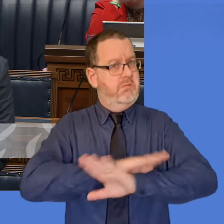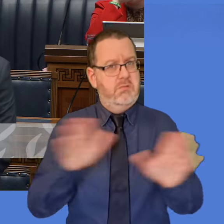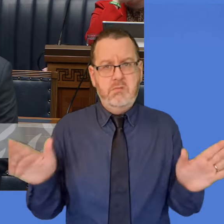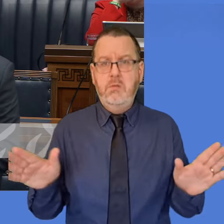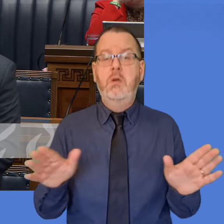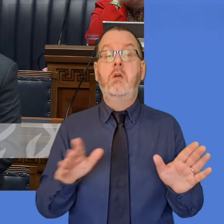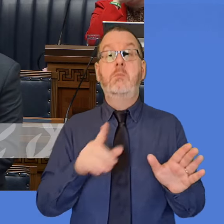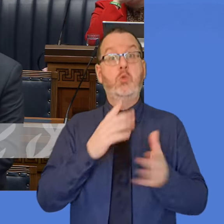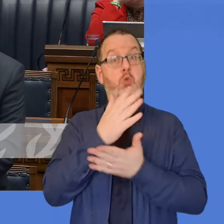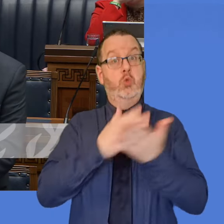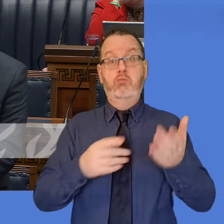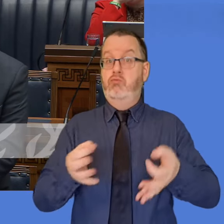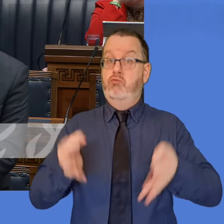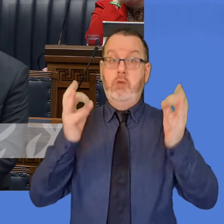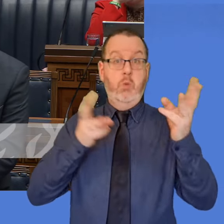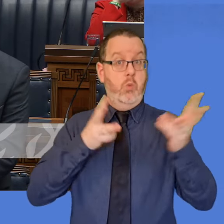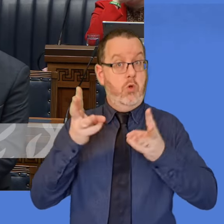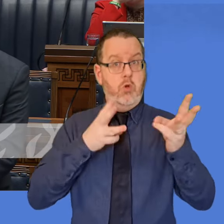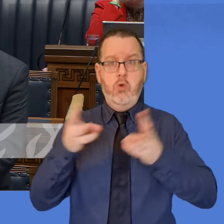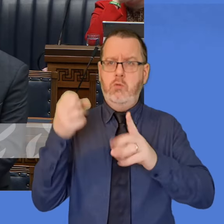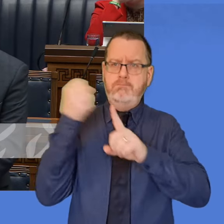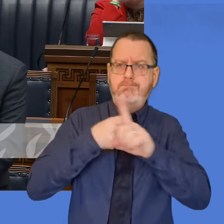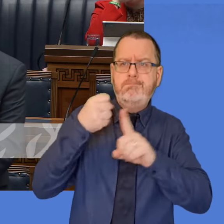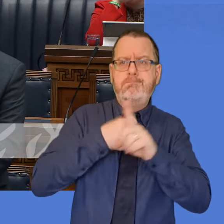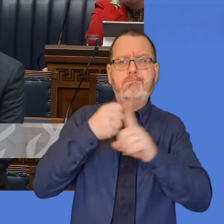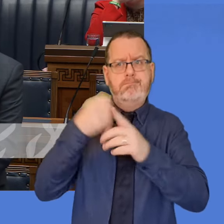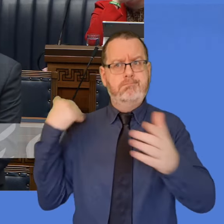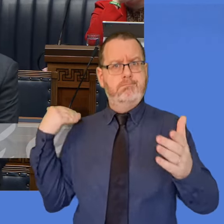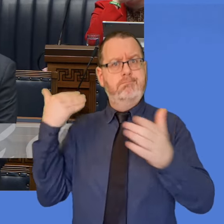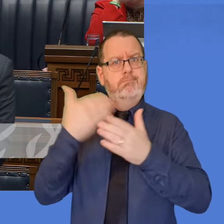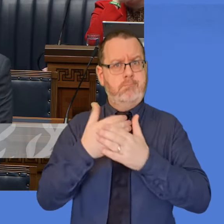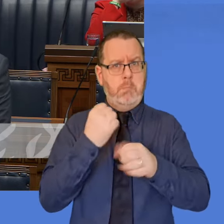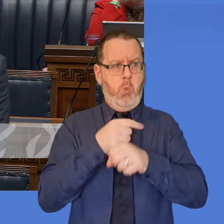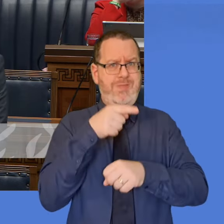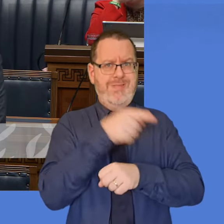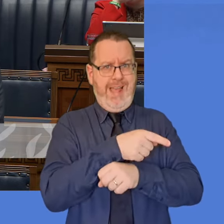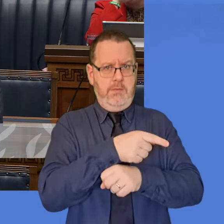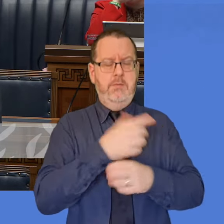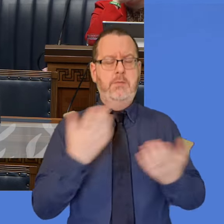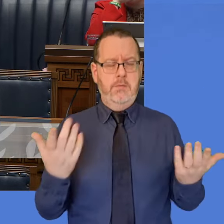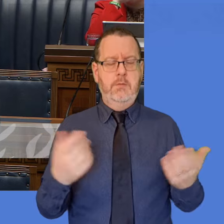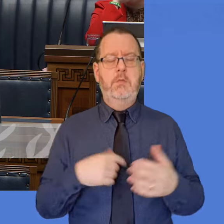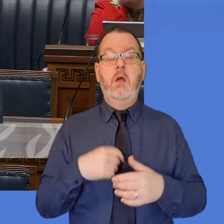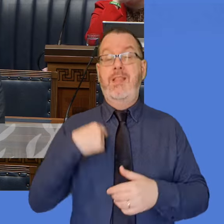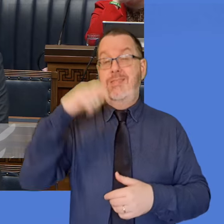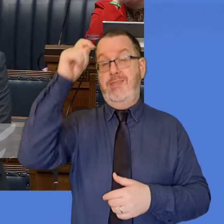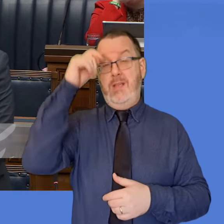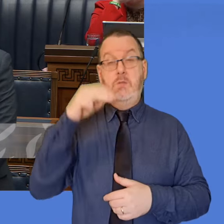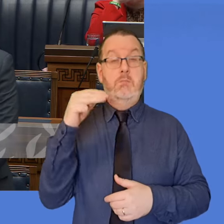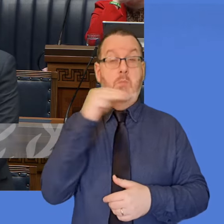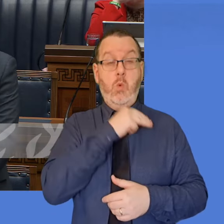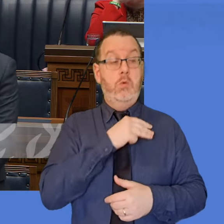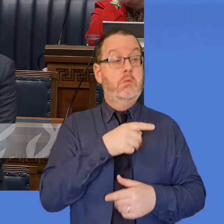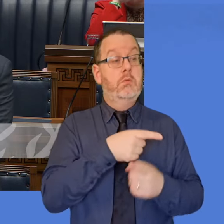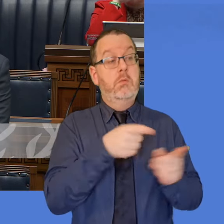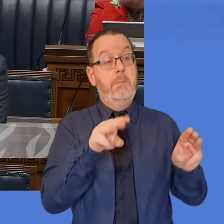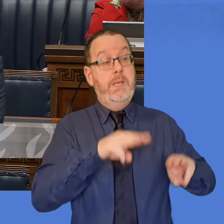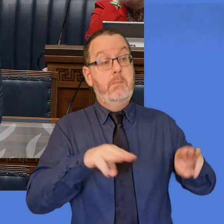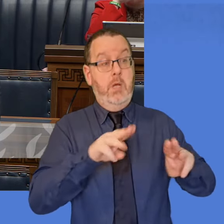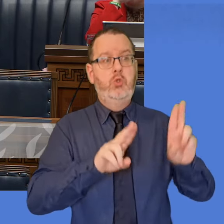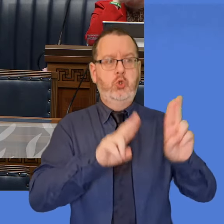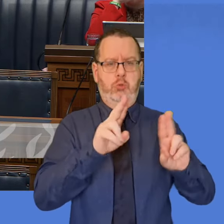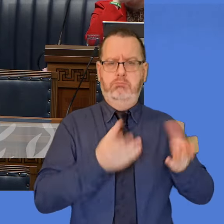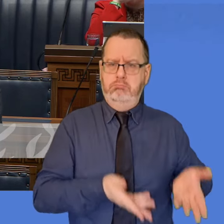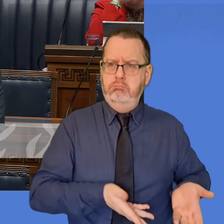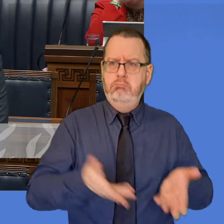already been done in that regard. I think it is also important that people have access to training and the skills that they